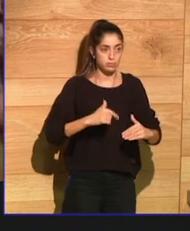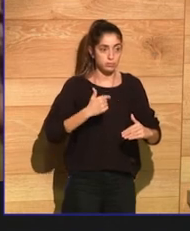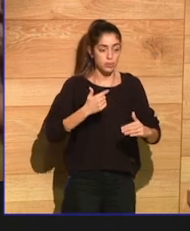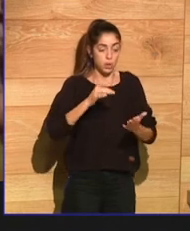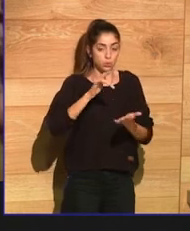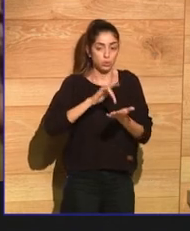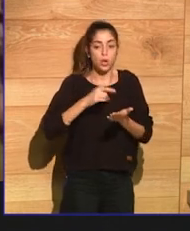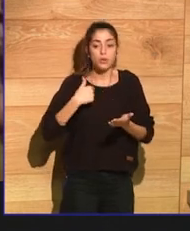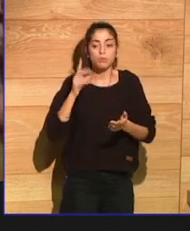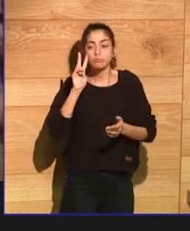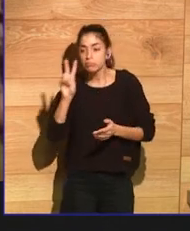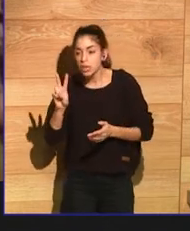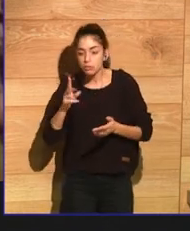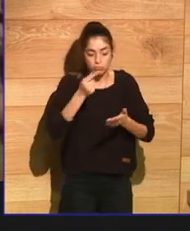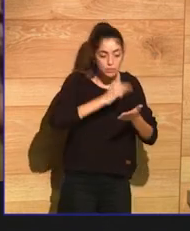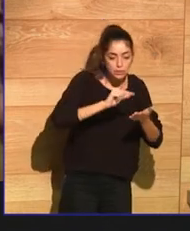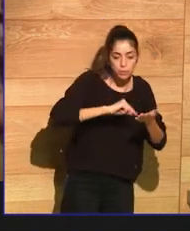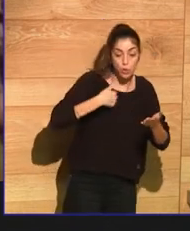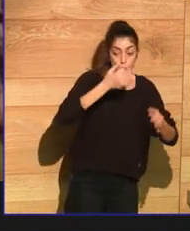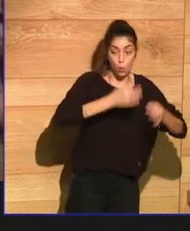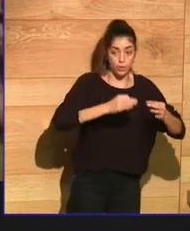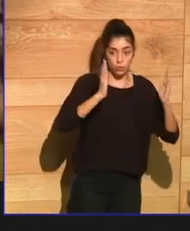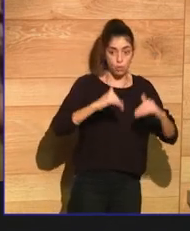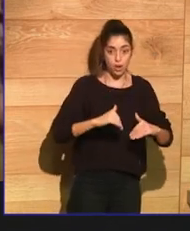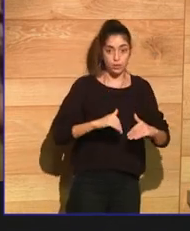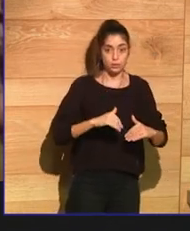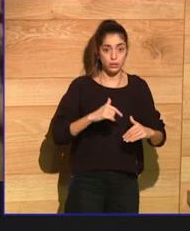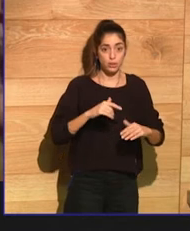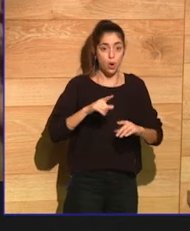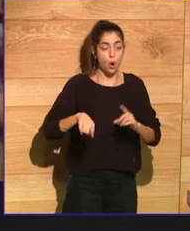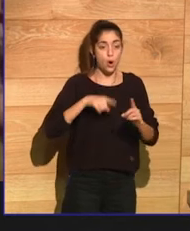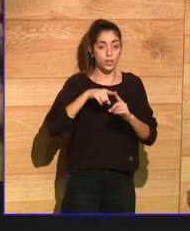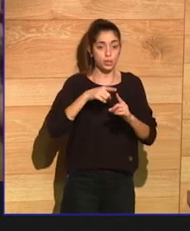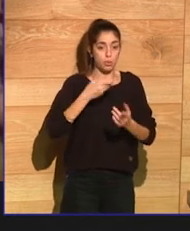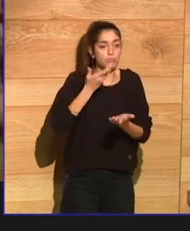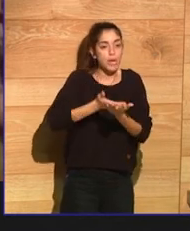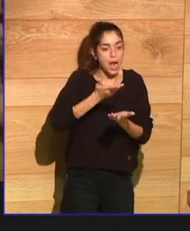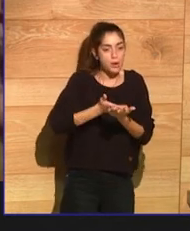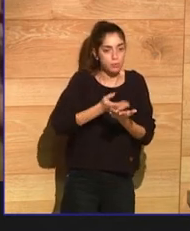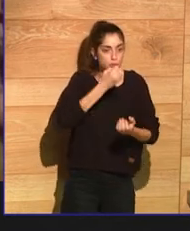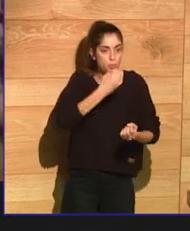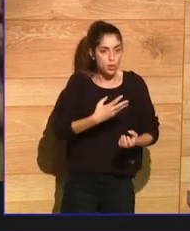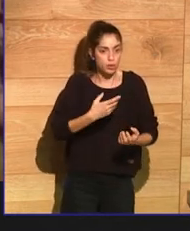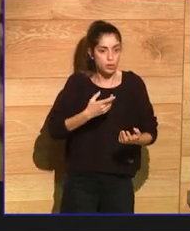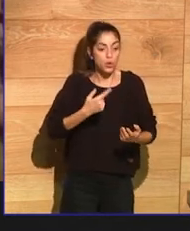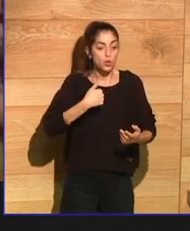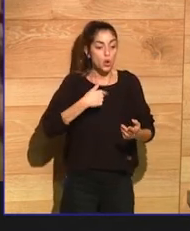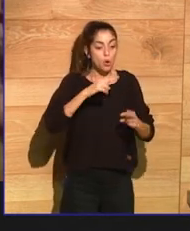to make an obvious point. I'm not really political politicizing what I'm writing about. I'm not